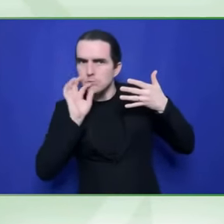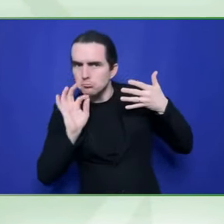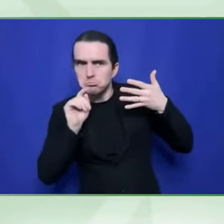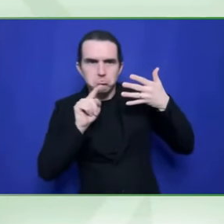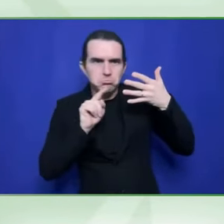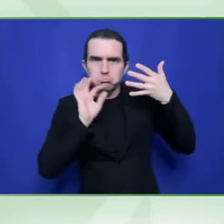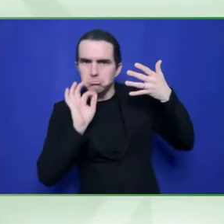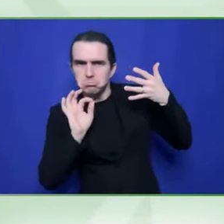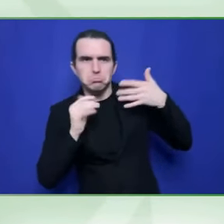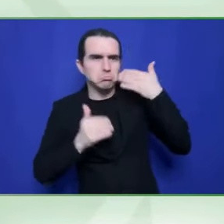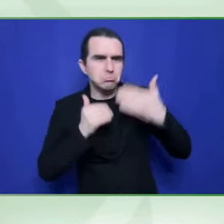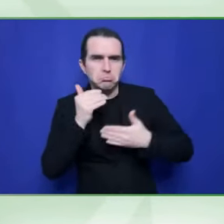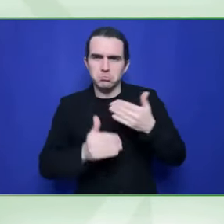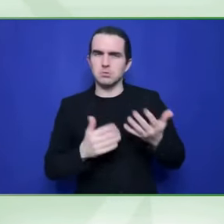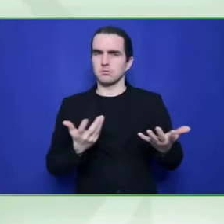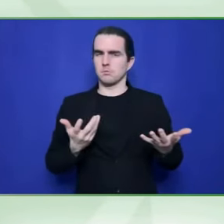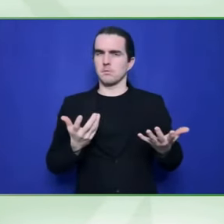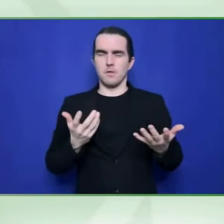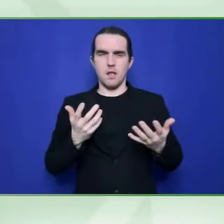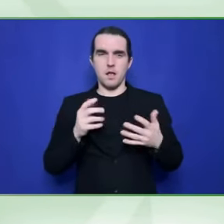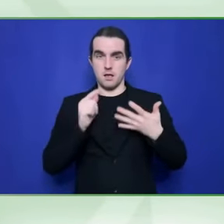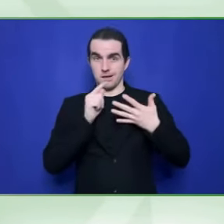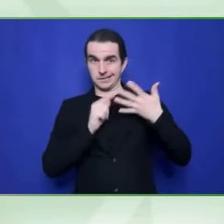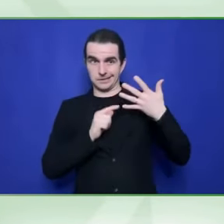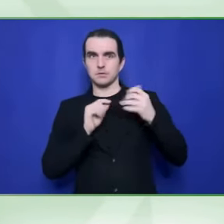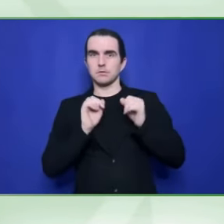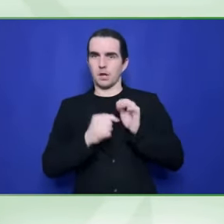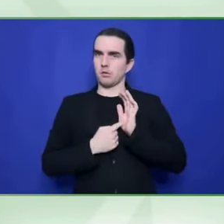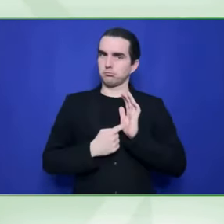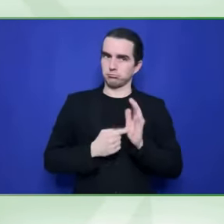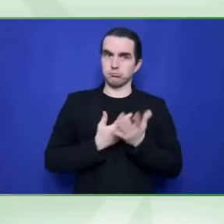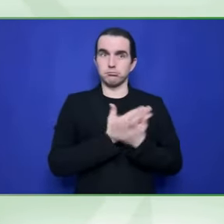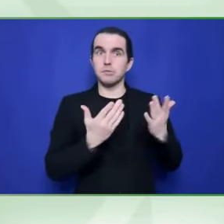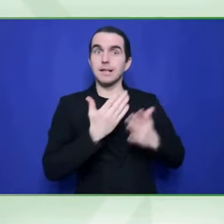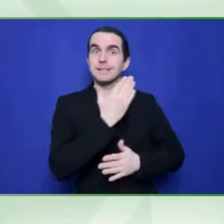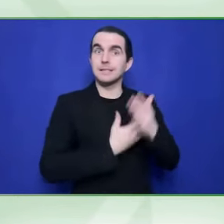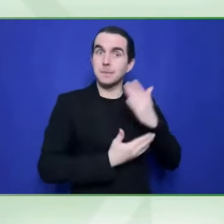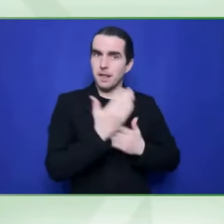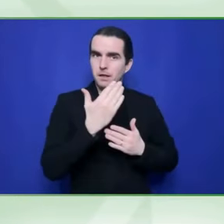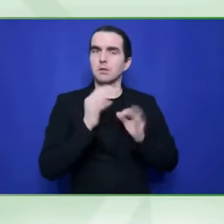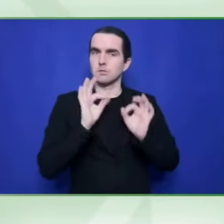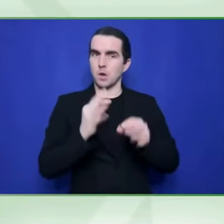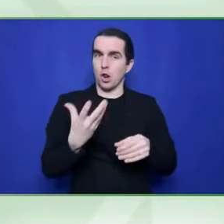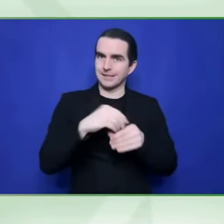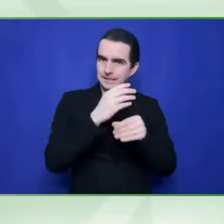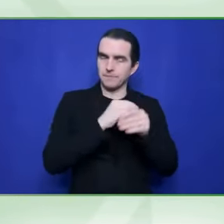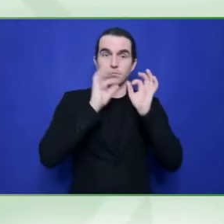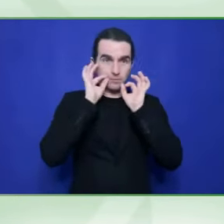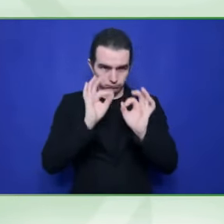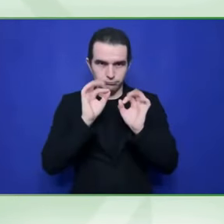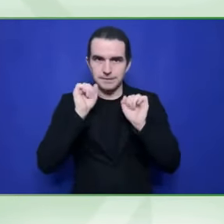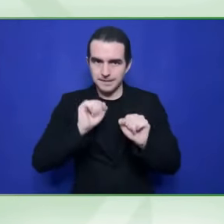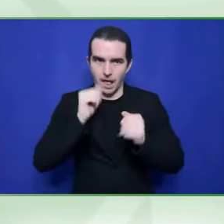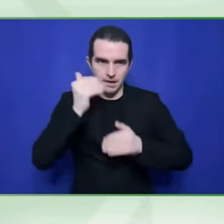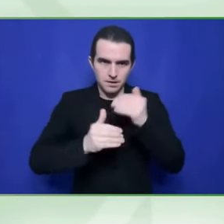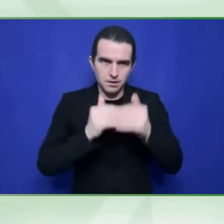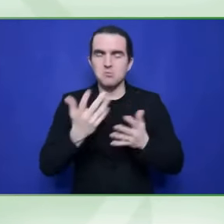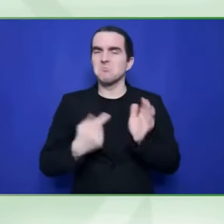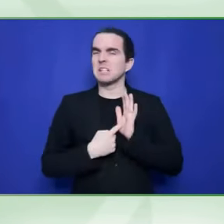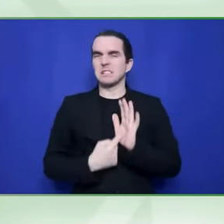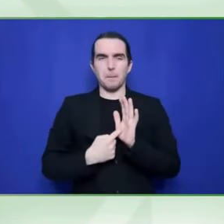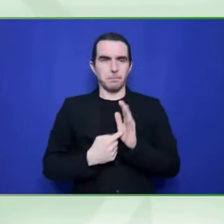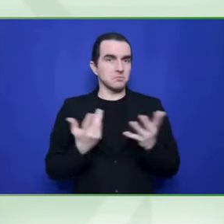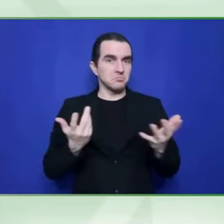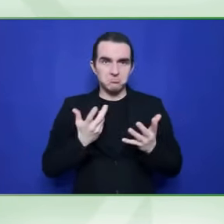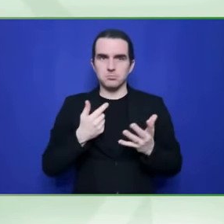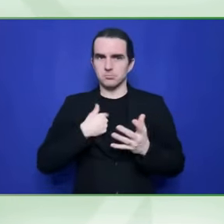but we don't have accessible cities. We've got funding from the World Bank and from whoever else, and we don't measure this properly.